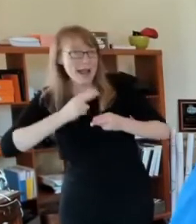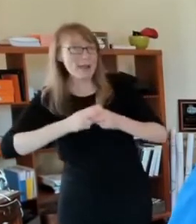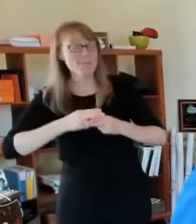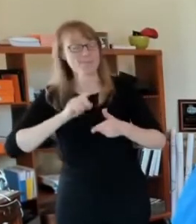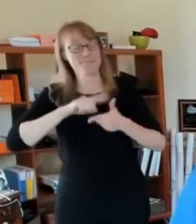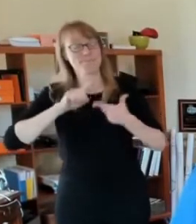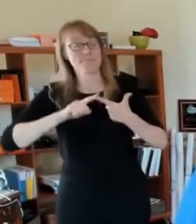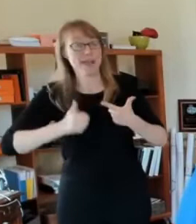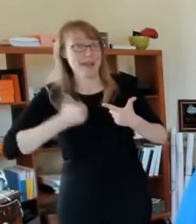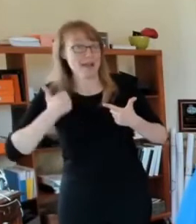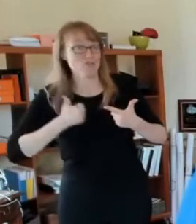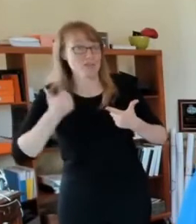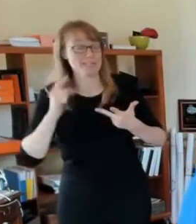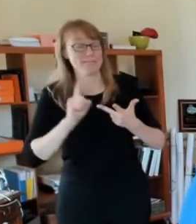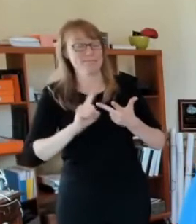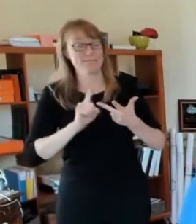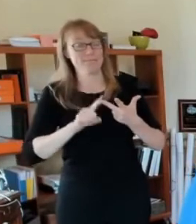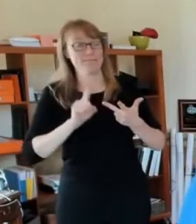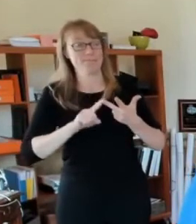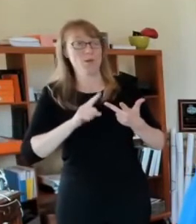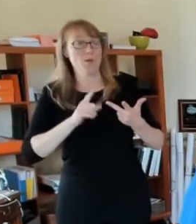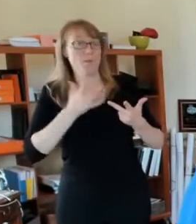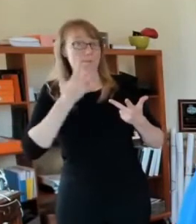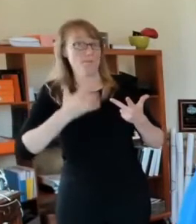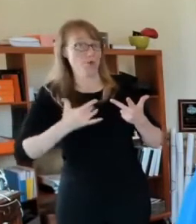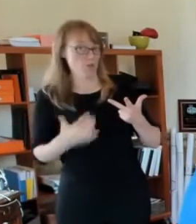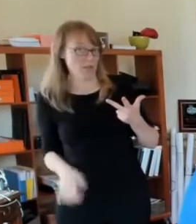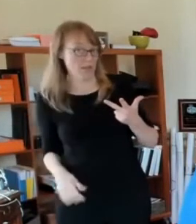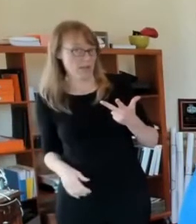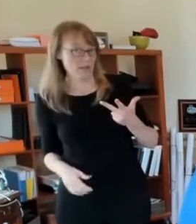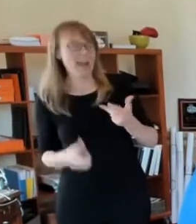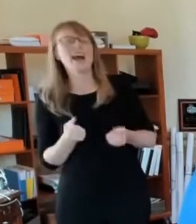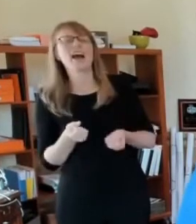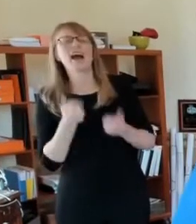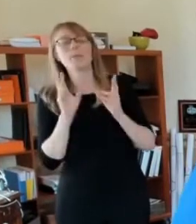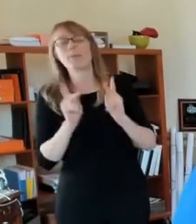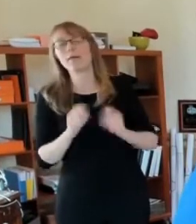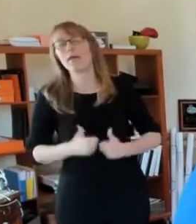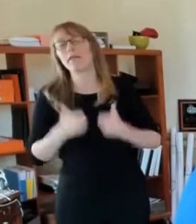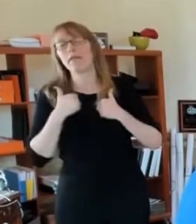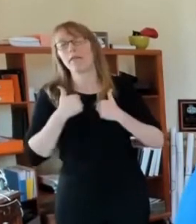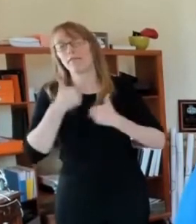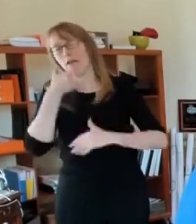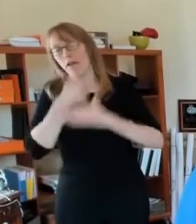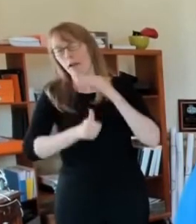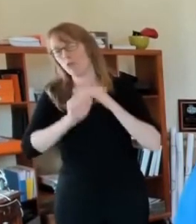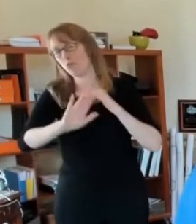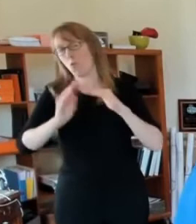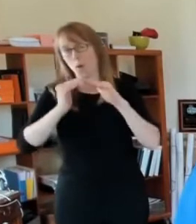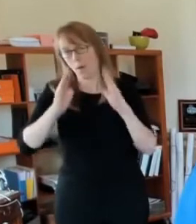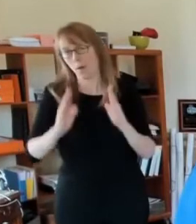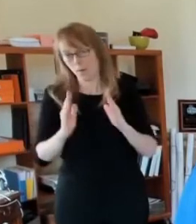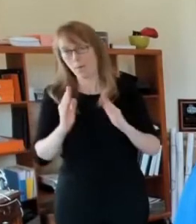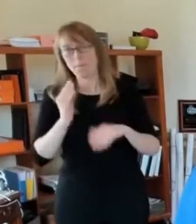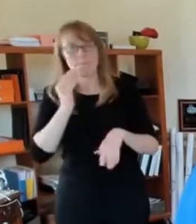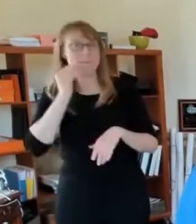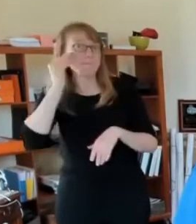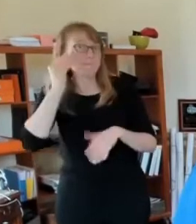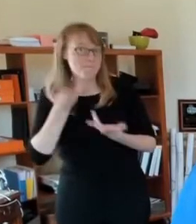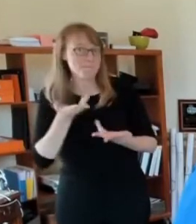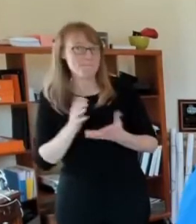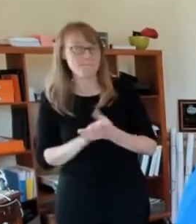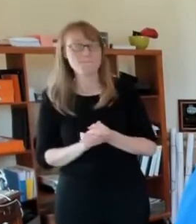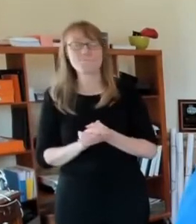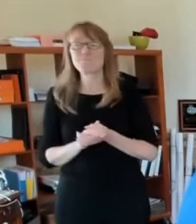other items that just directly relate to who, how many people are in your household. And that information cannot be